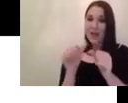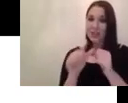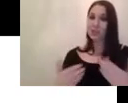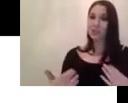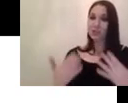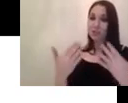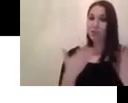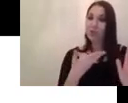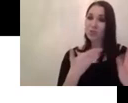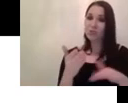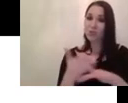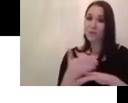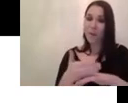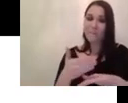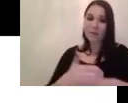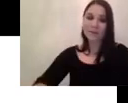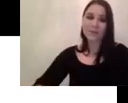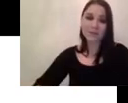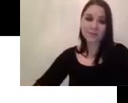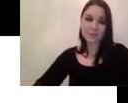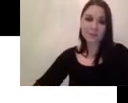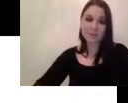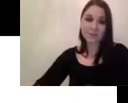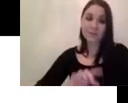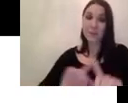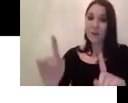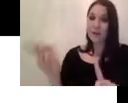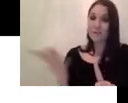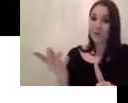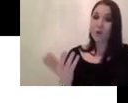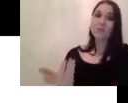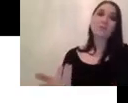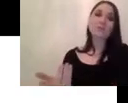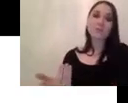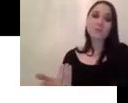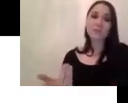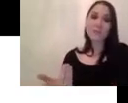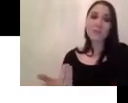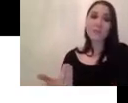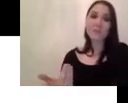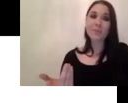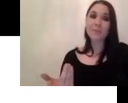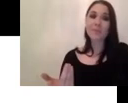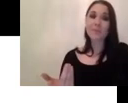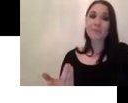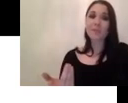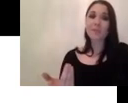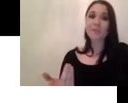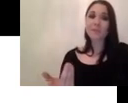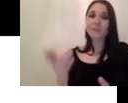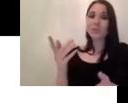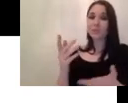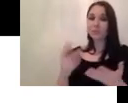performance but of course this is on the condition that your image resolution is in the middle range